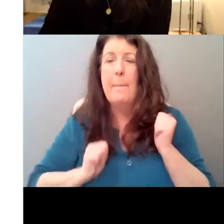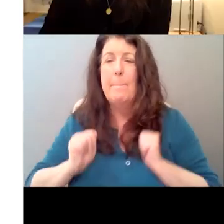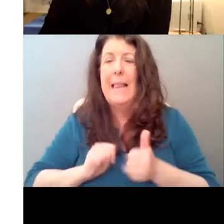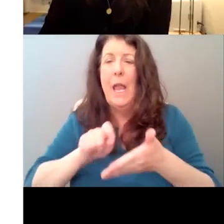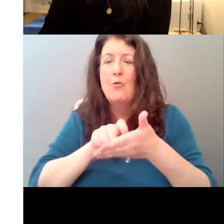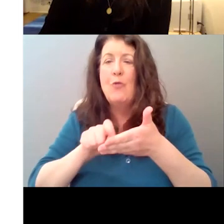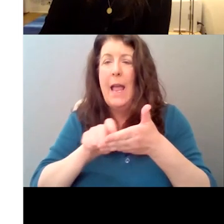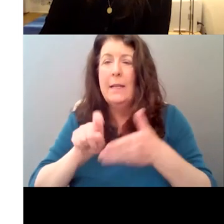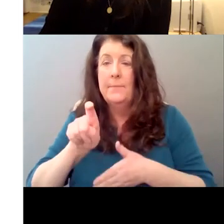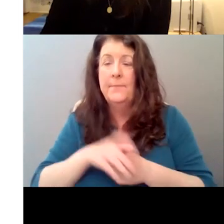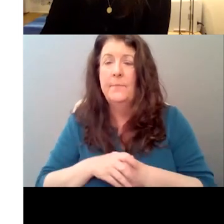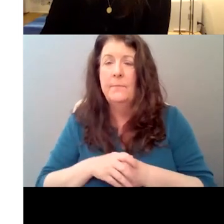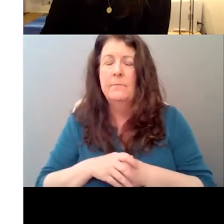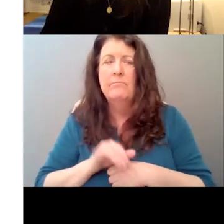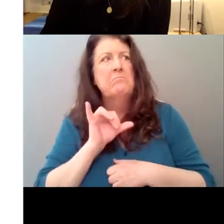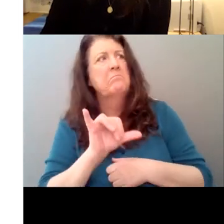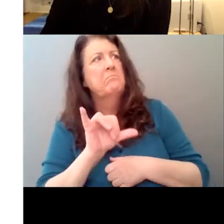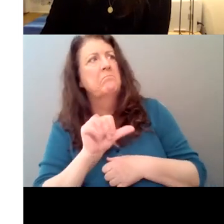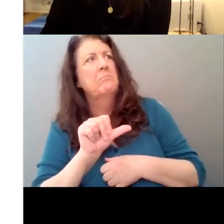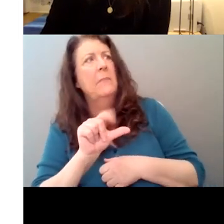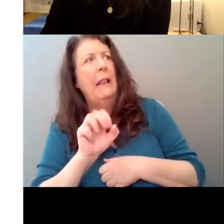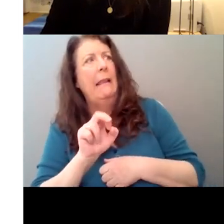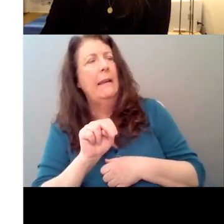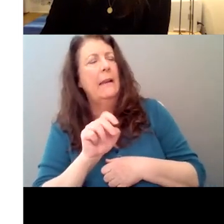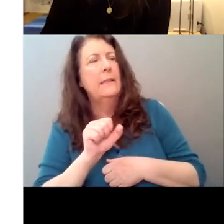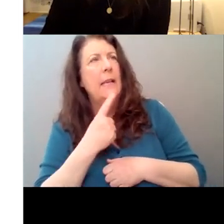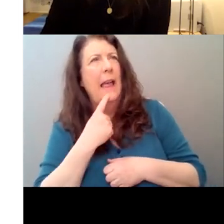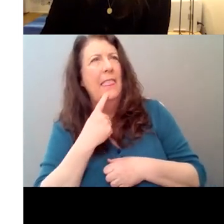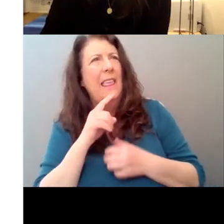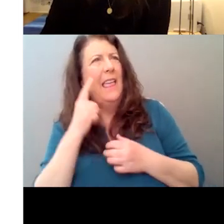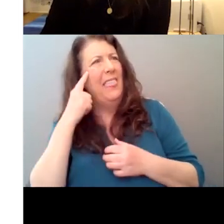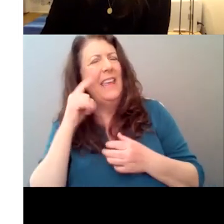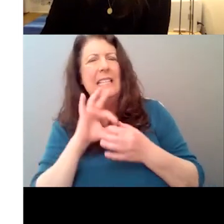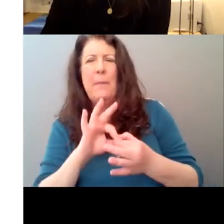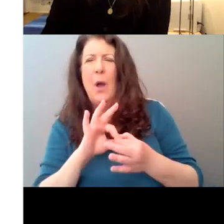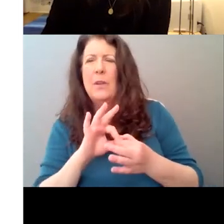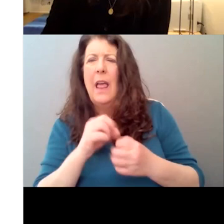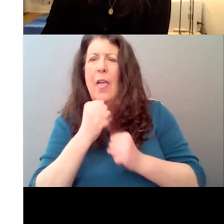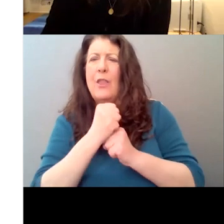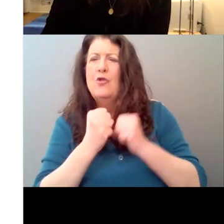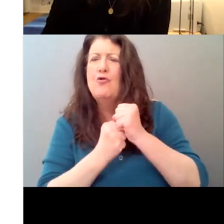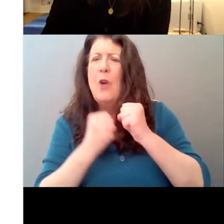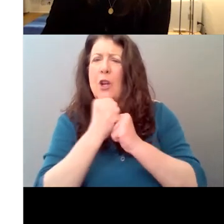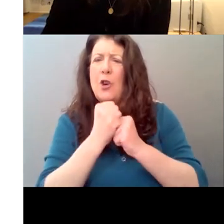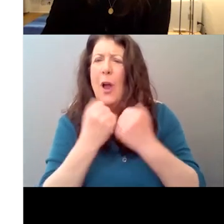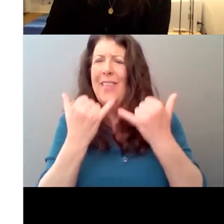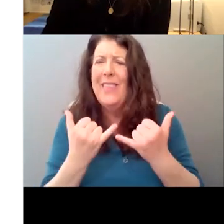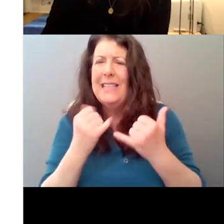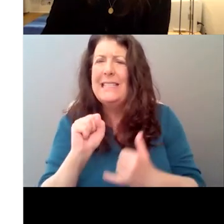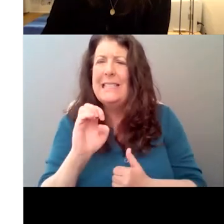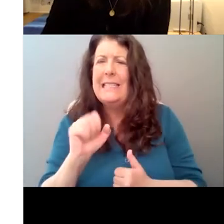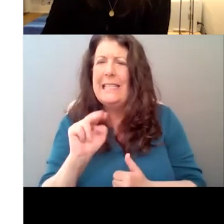Well, I think it has to do with the structure of this season and that, you know, like, I mean, in this case, like Lavinia and